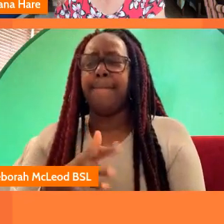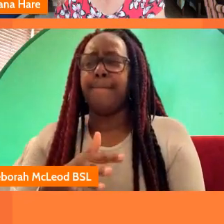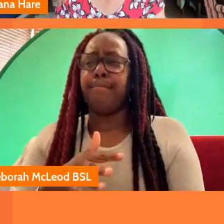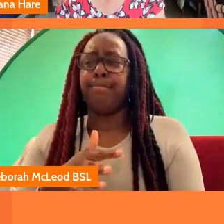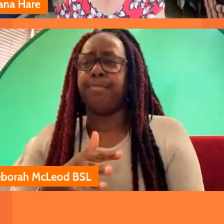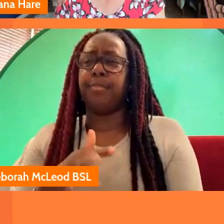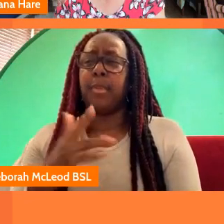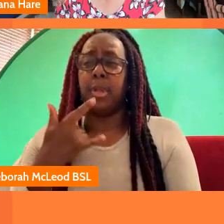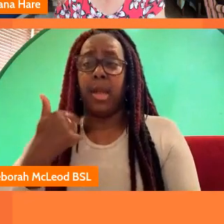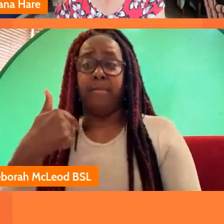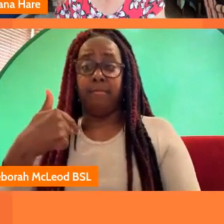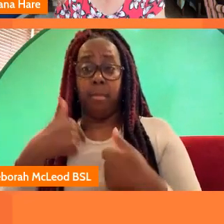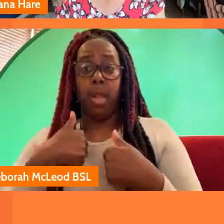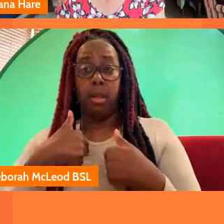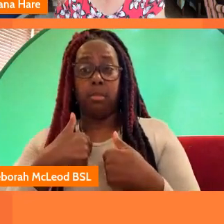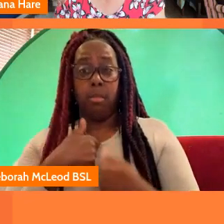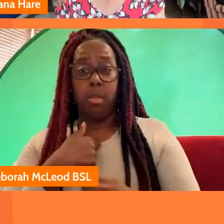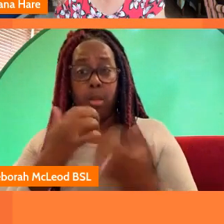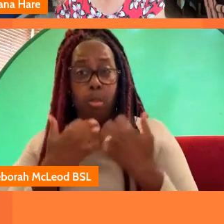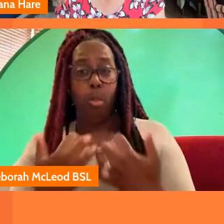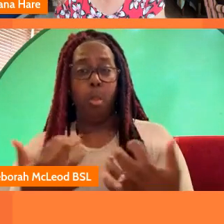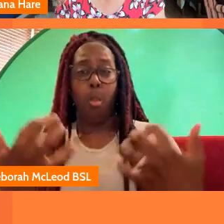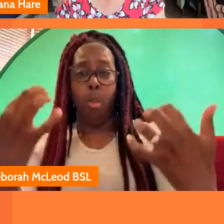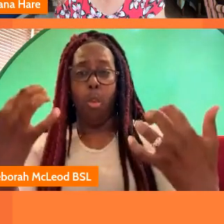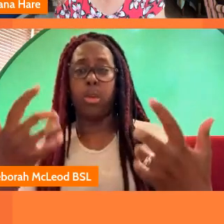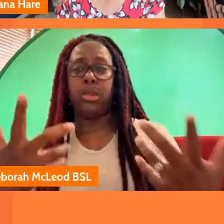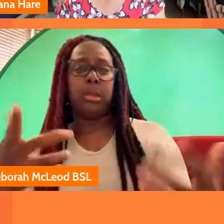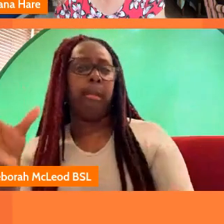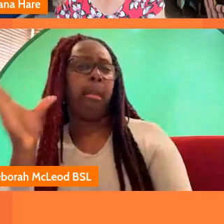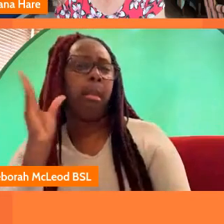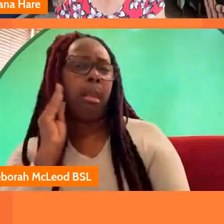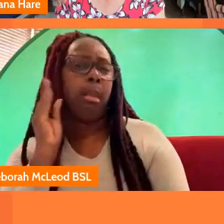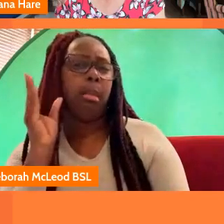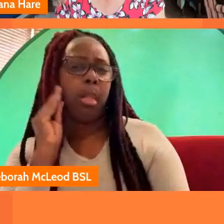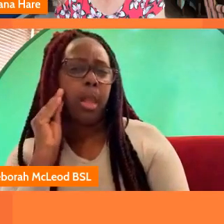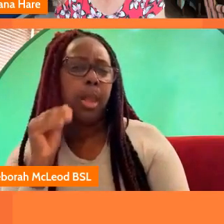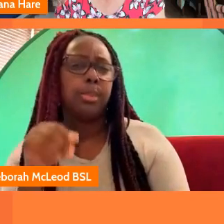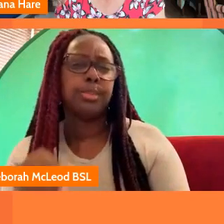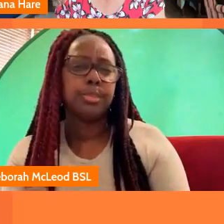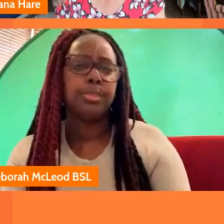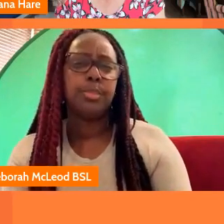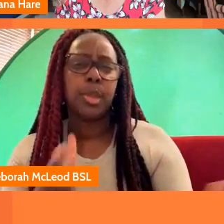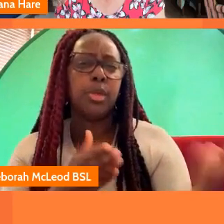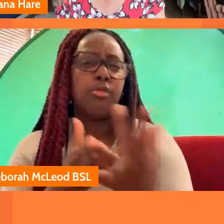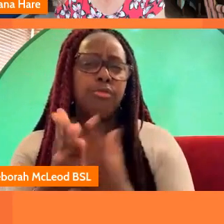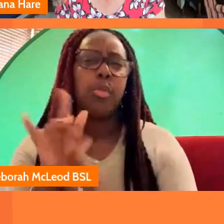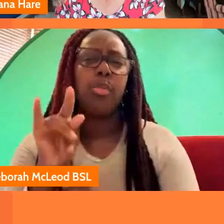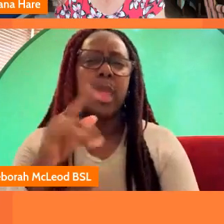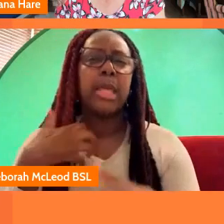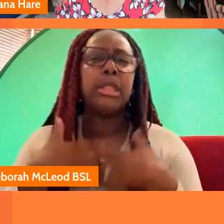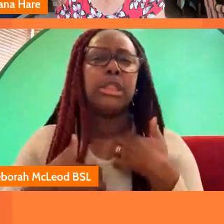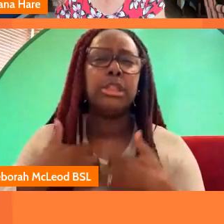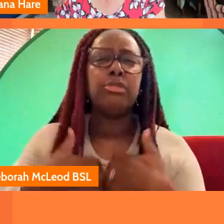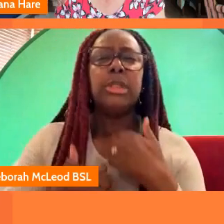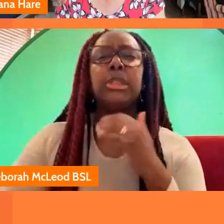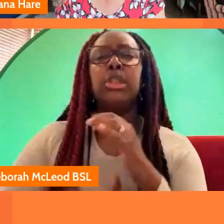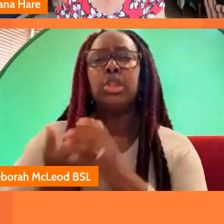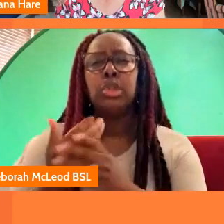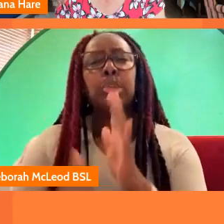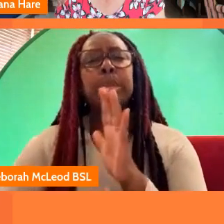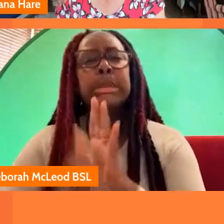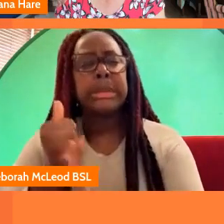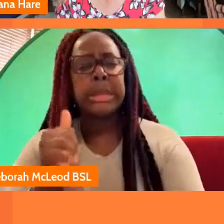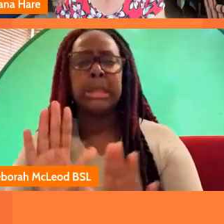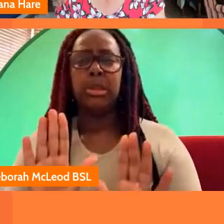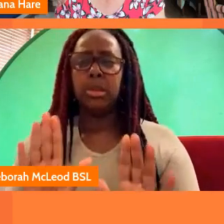for our audiences the way that they're listening to this is through their interest in new talent not